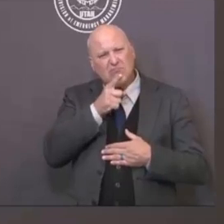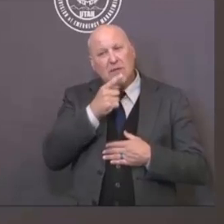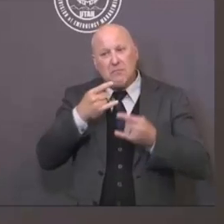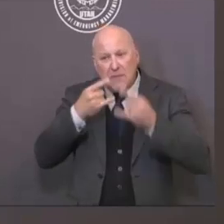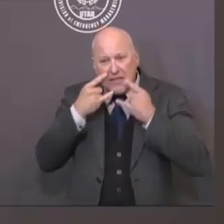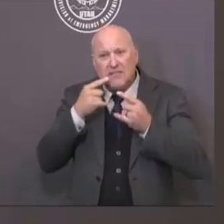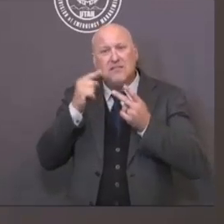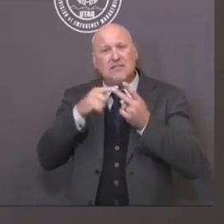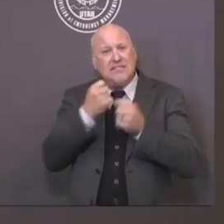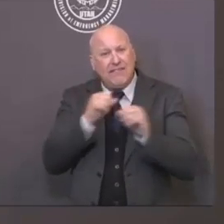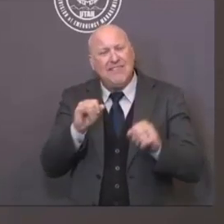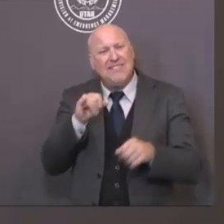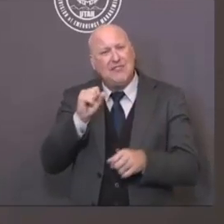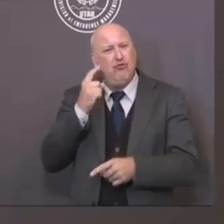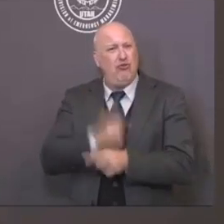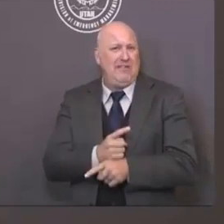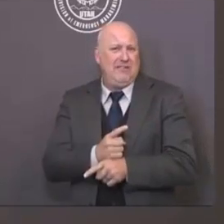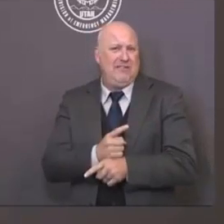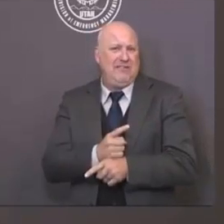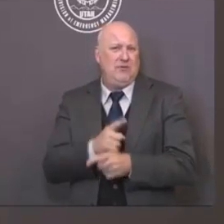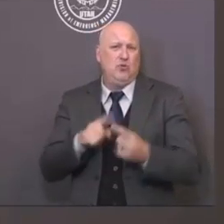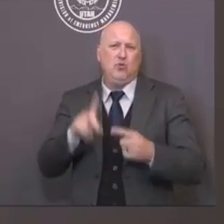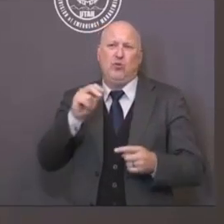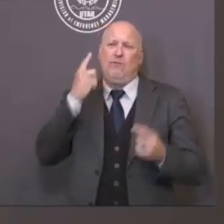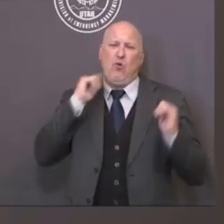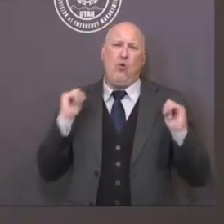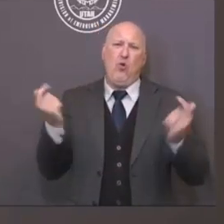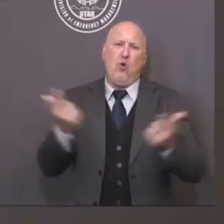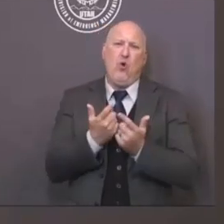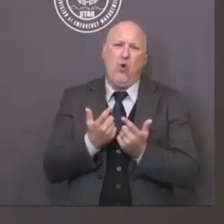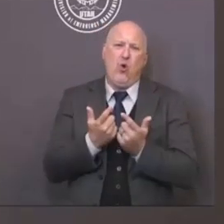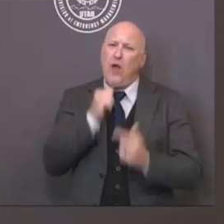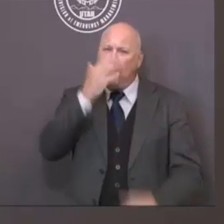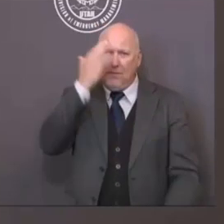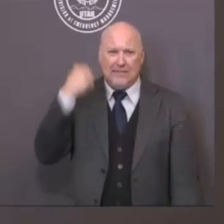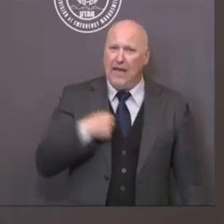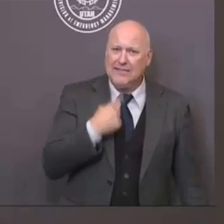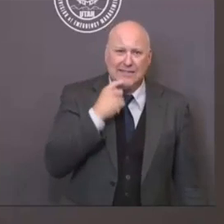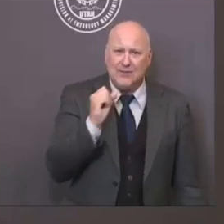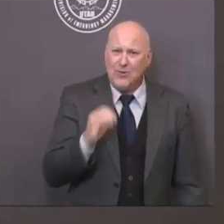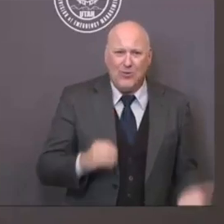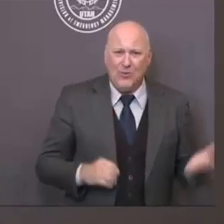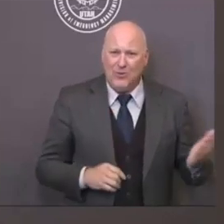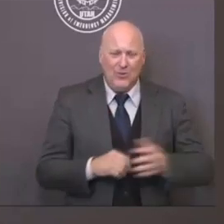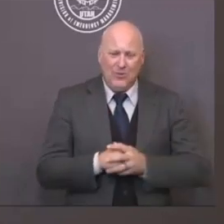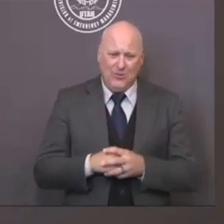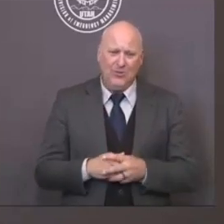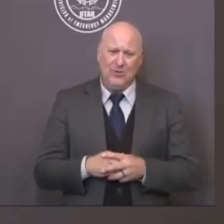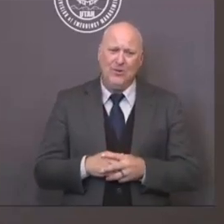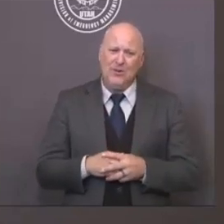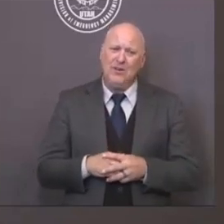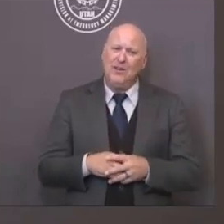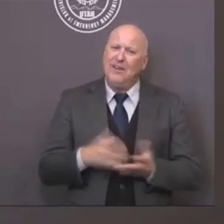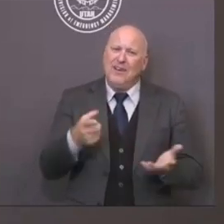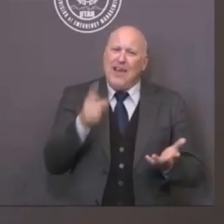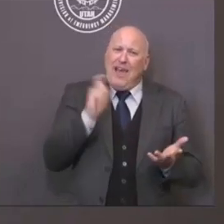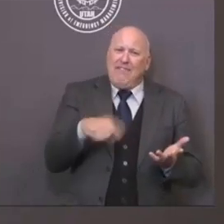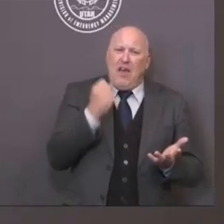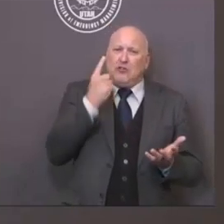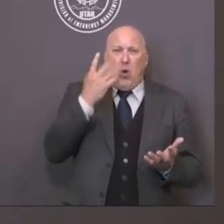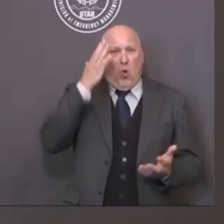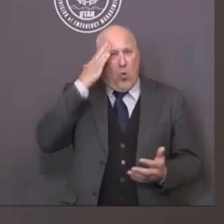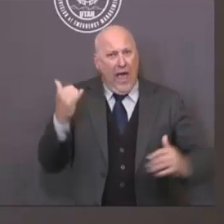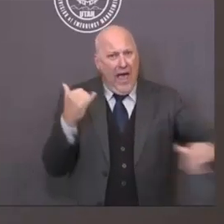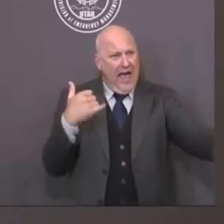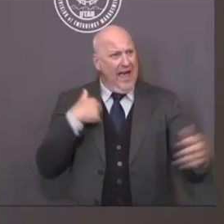And not only should we wear a mask, but why we should wear a mask and the science behind it. But let's see if we can't roll up our